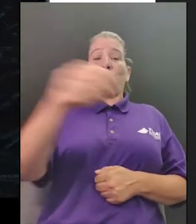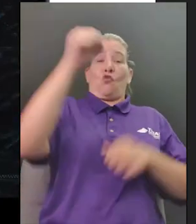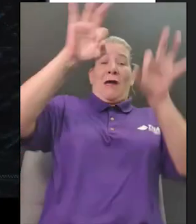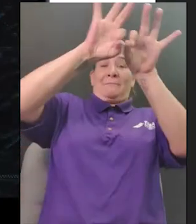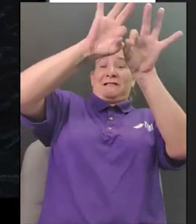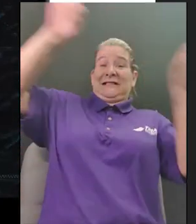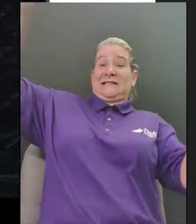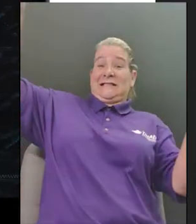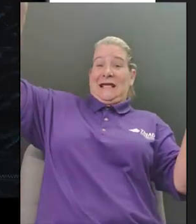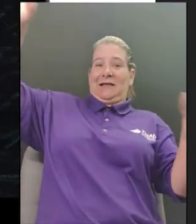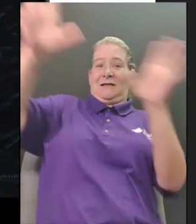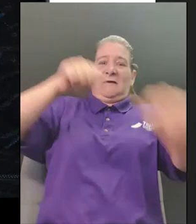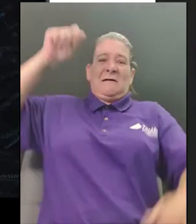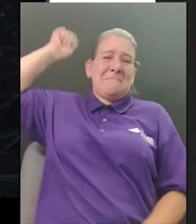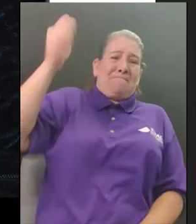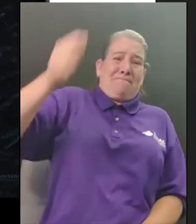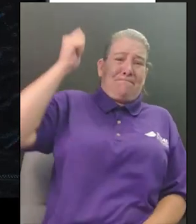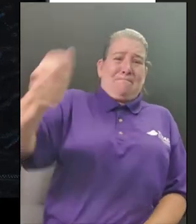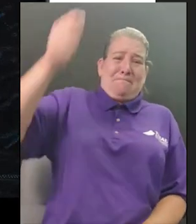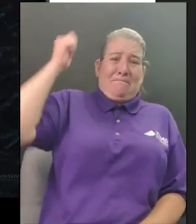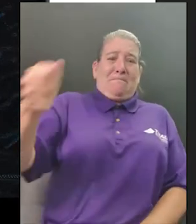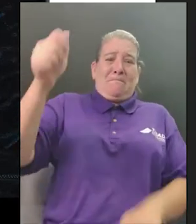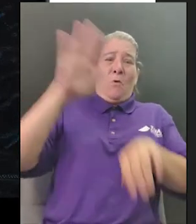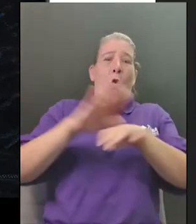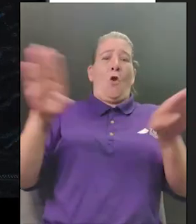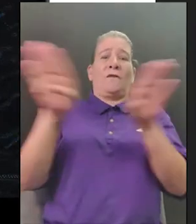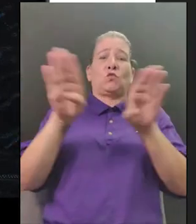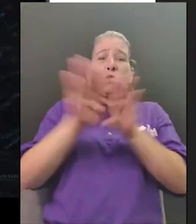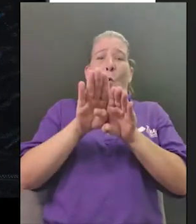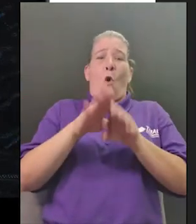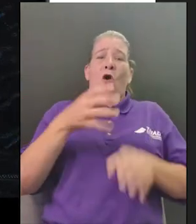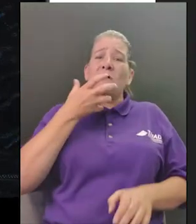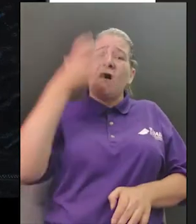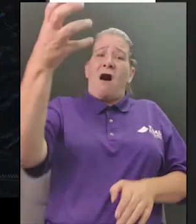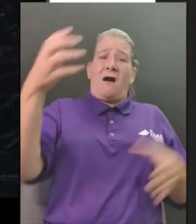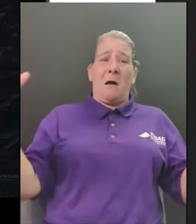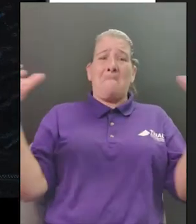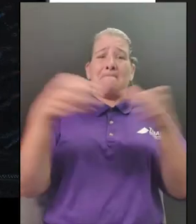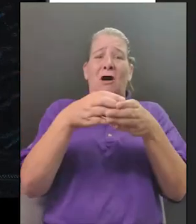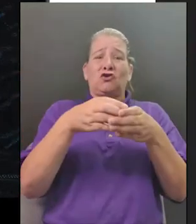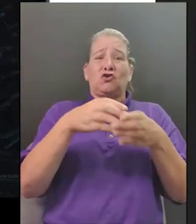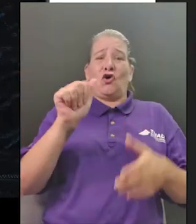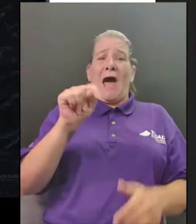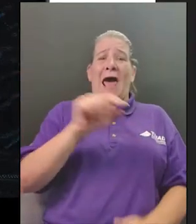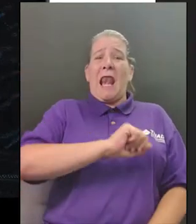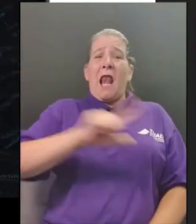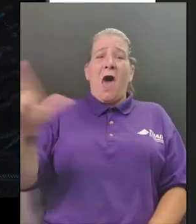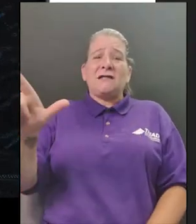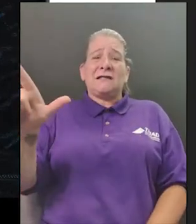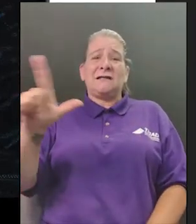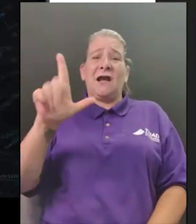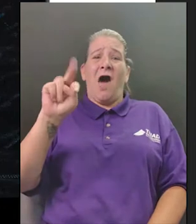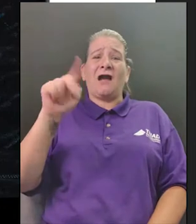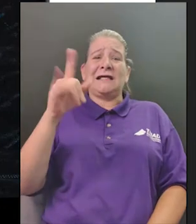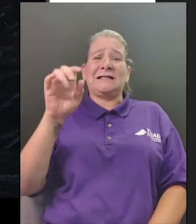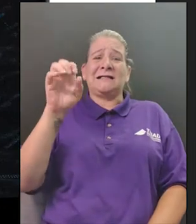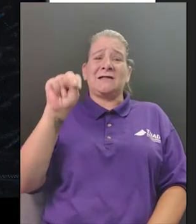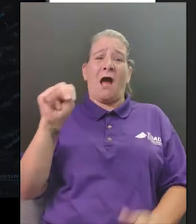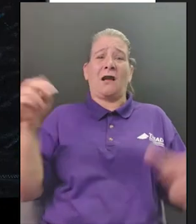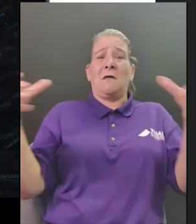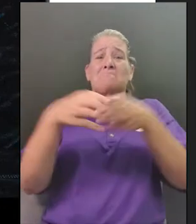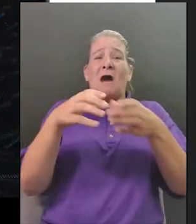tree swiftly she rode up and bang the branch on the door bang bang bang muster at